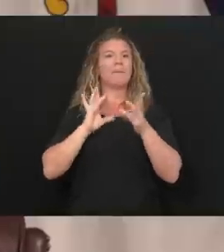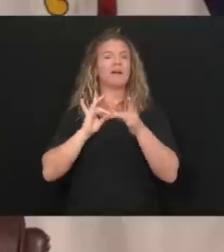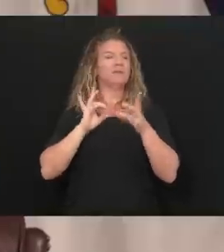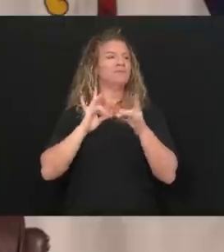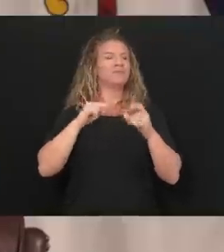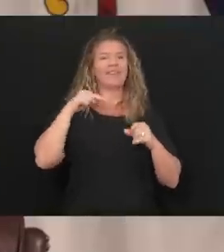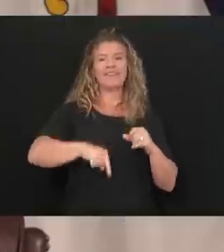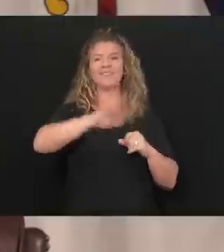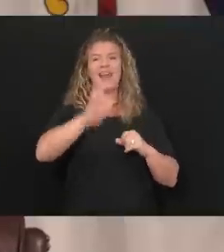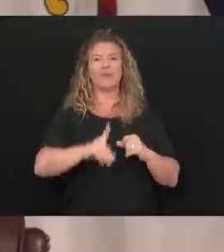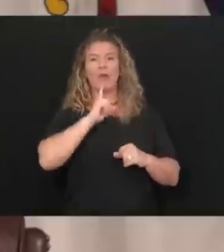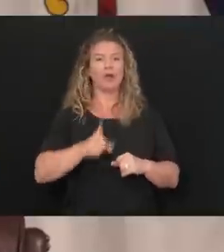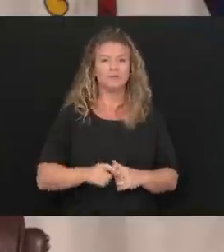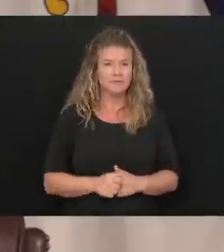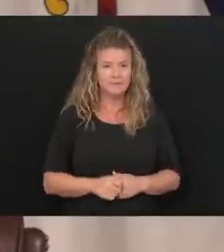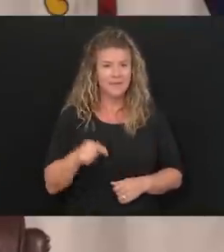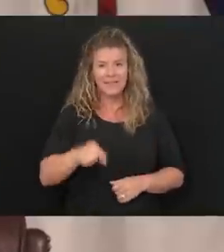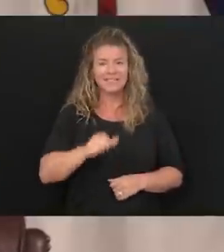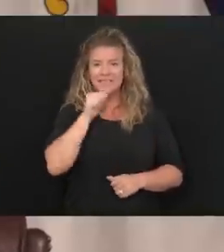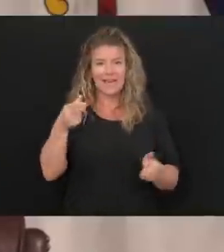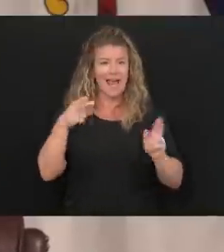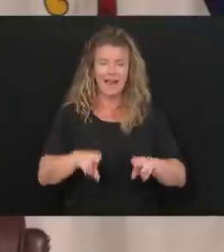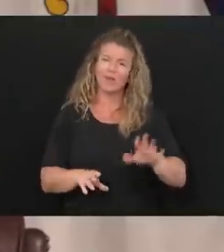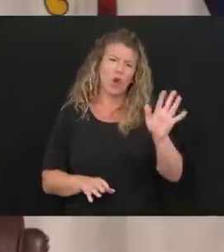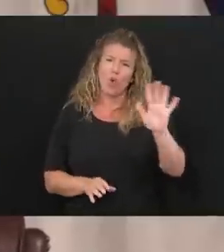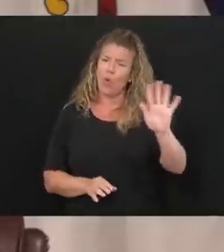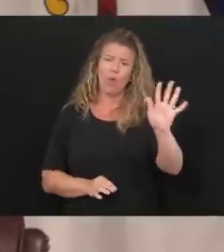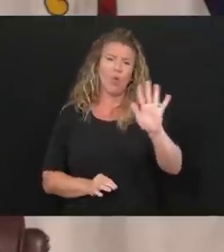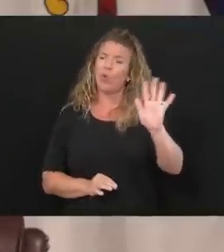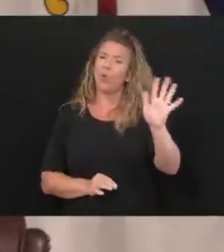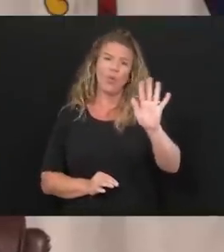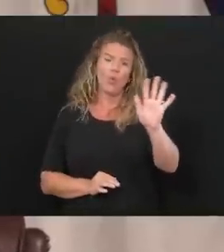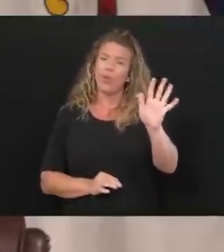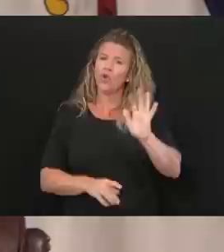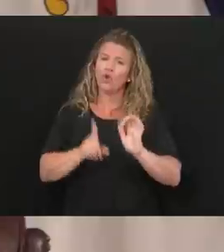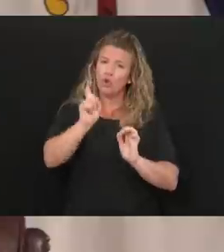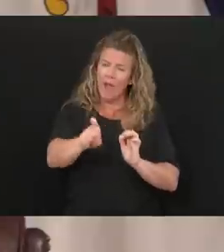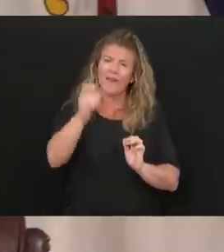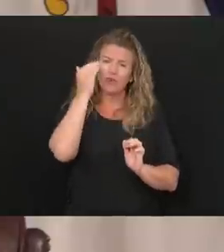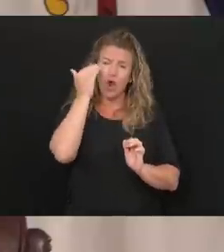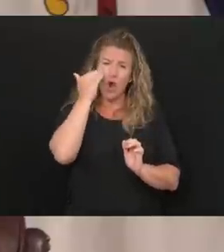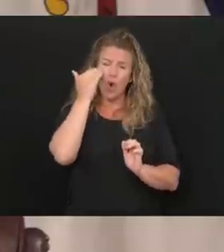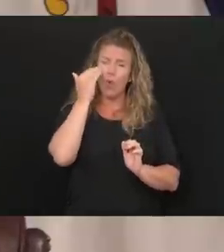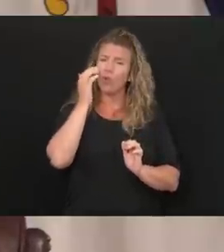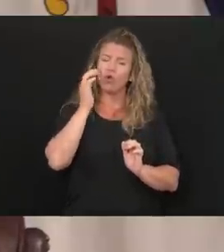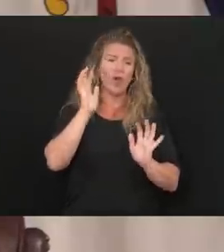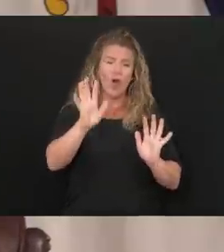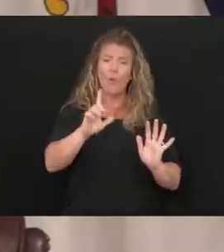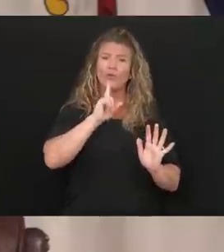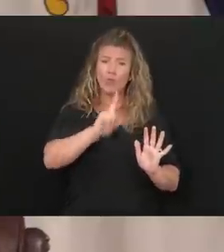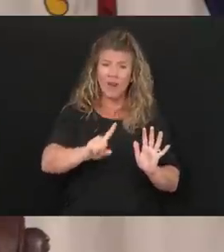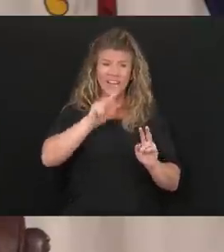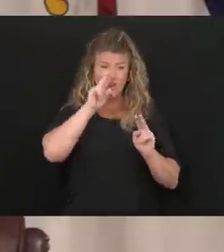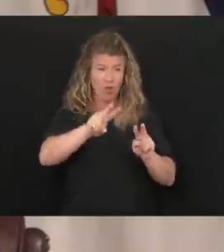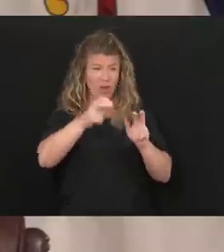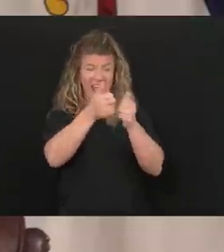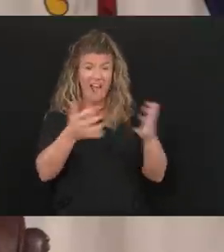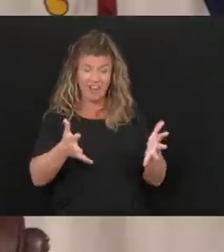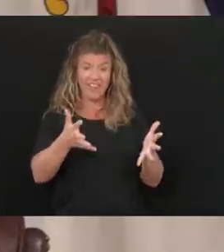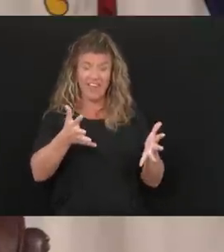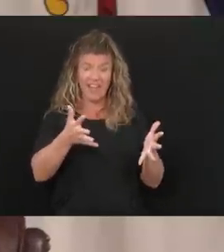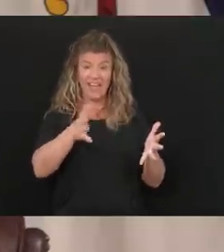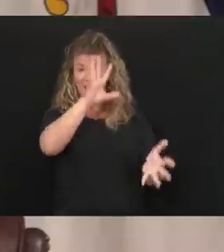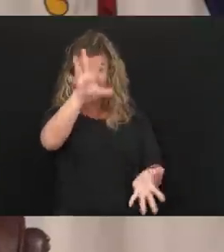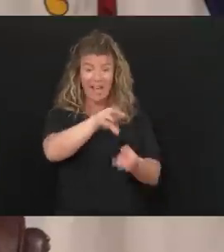never happened. You know, you've got to be kidding me. You have to be kidding me really and truly when it really boils right down to it.